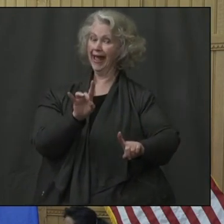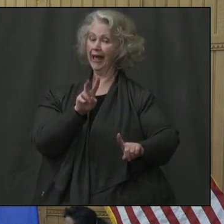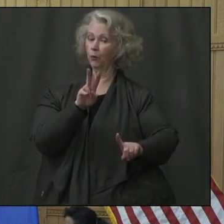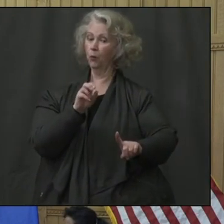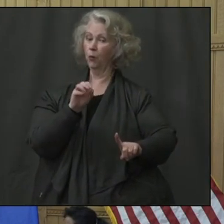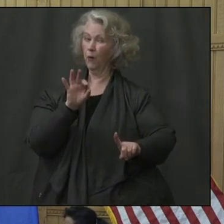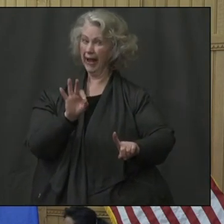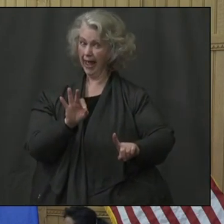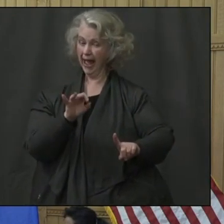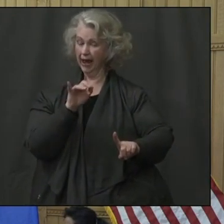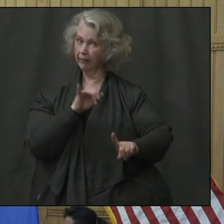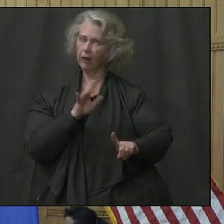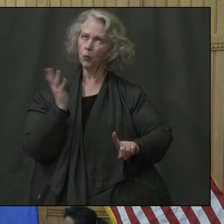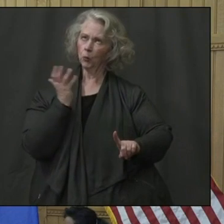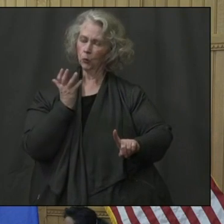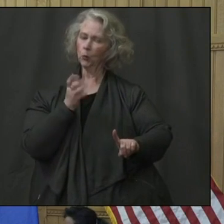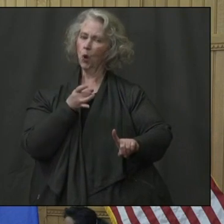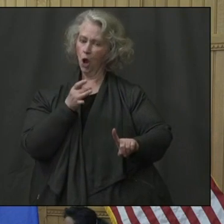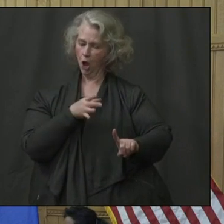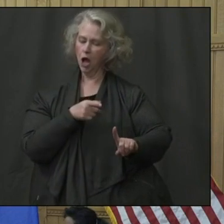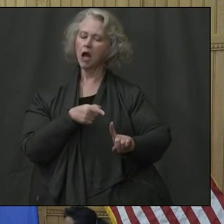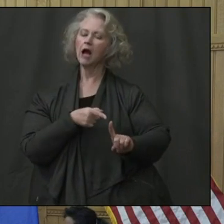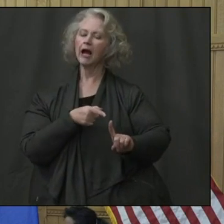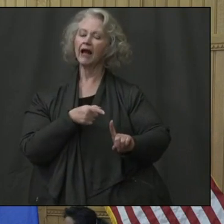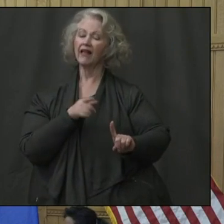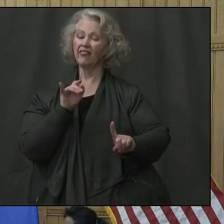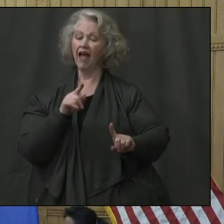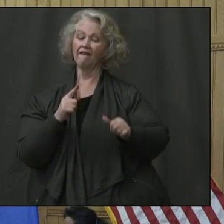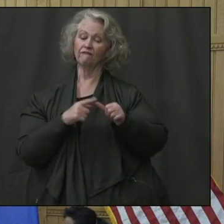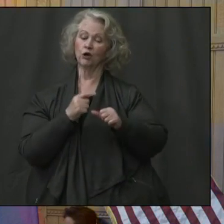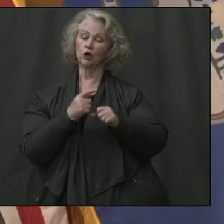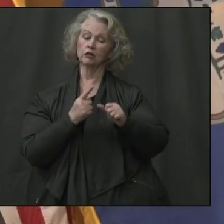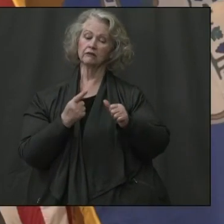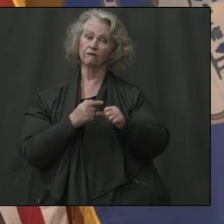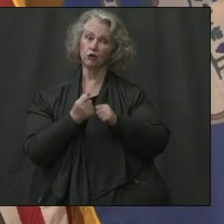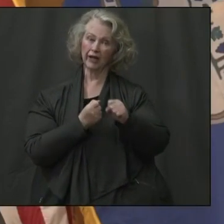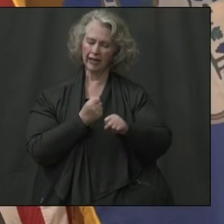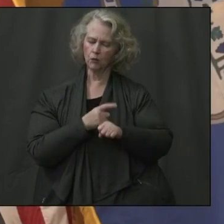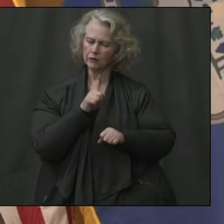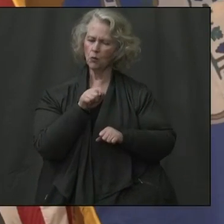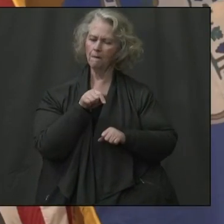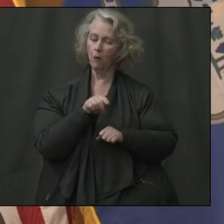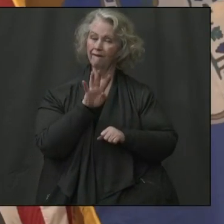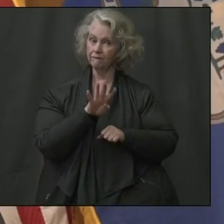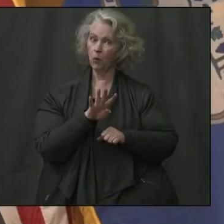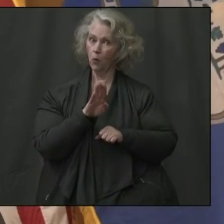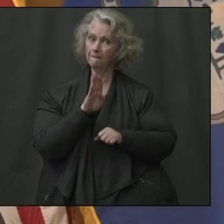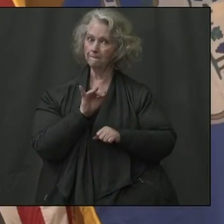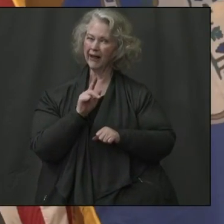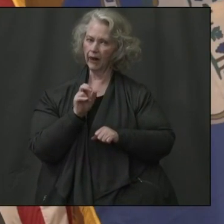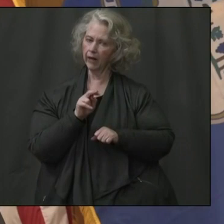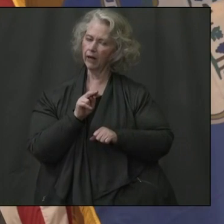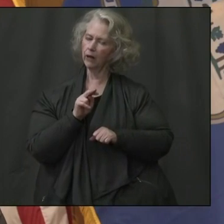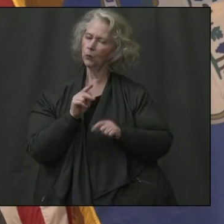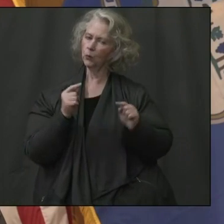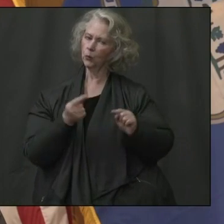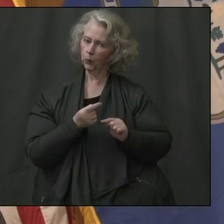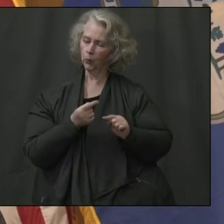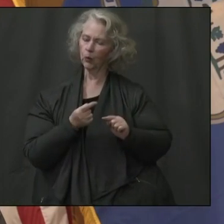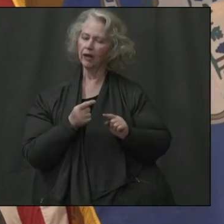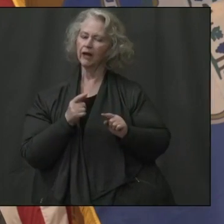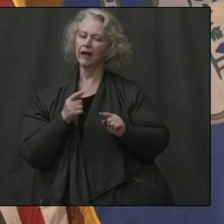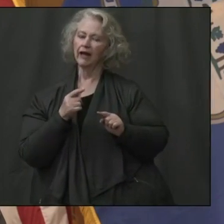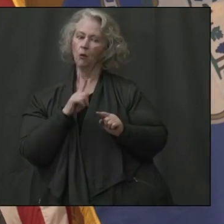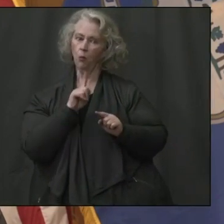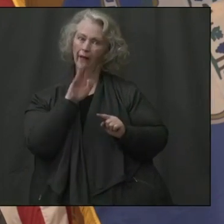experience, the first full year, the impact was about 1.4 billion dollars. And obviously, uh, recovering from an